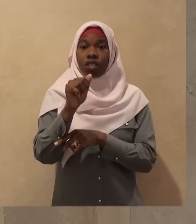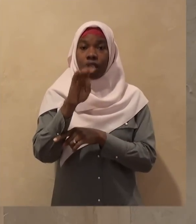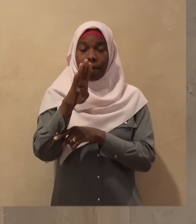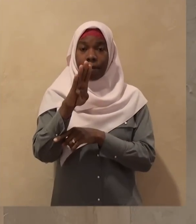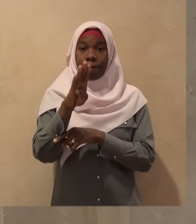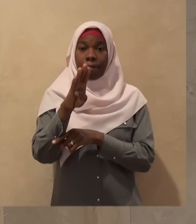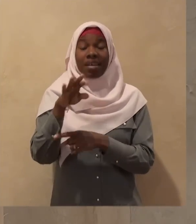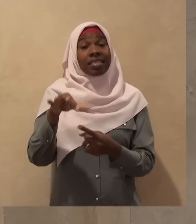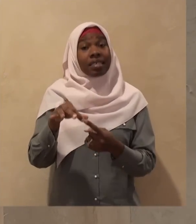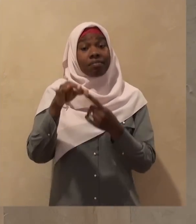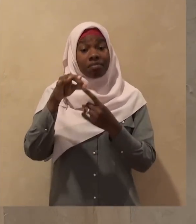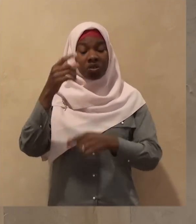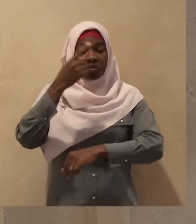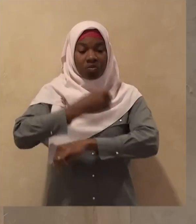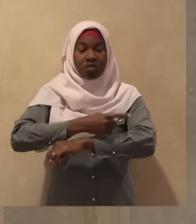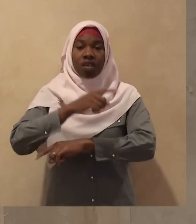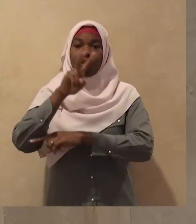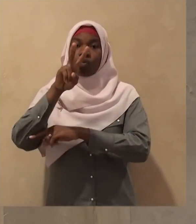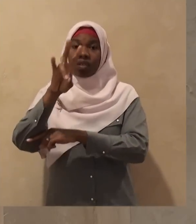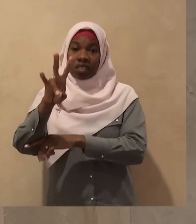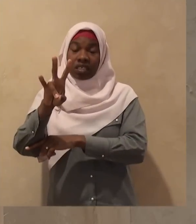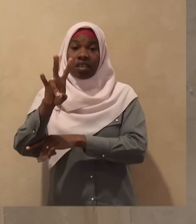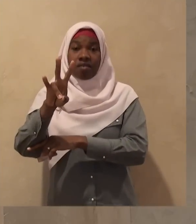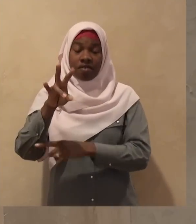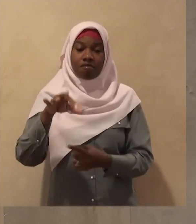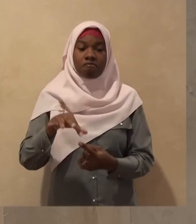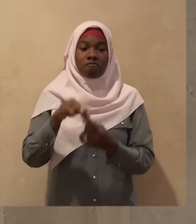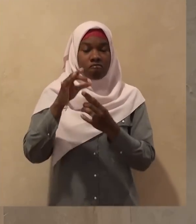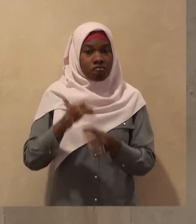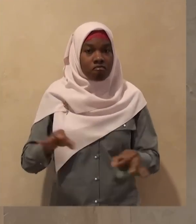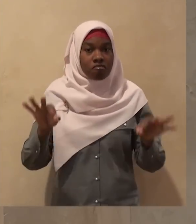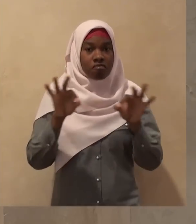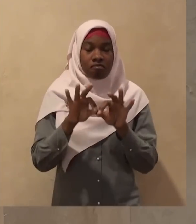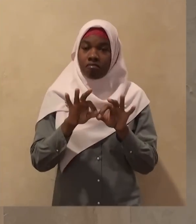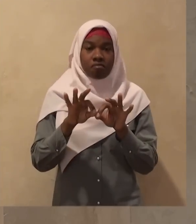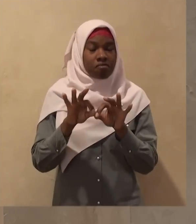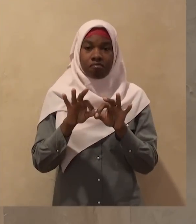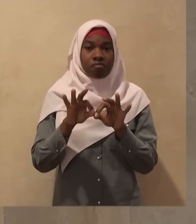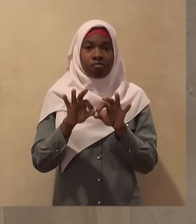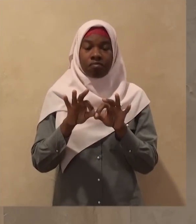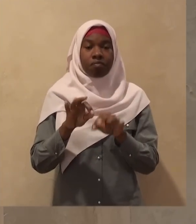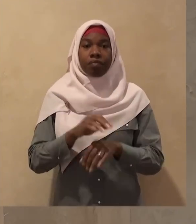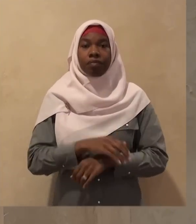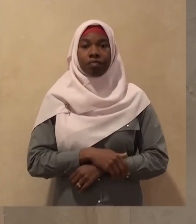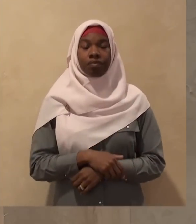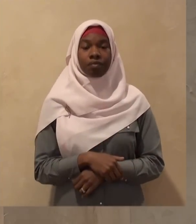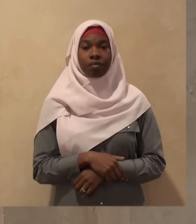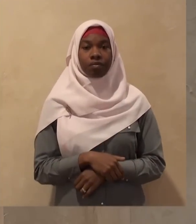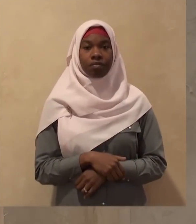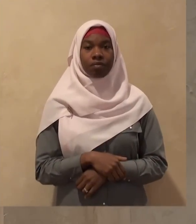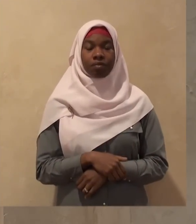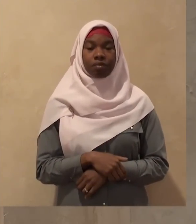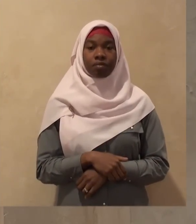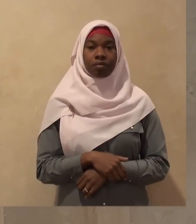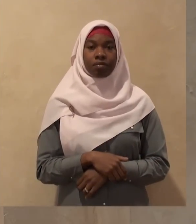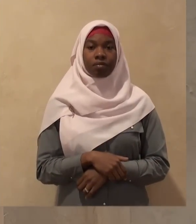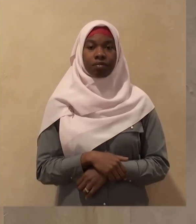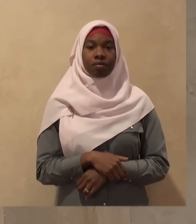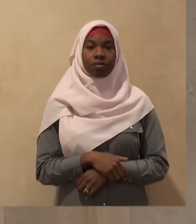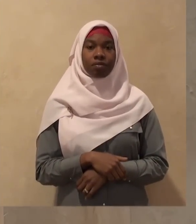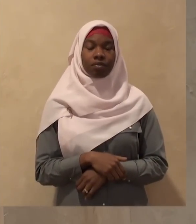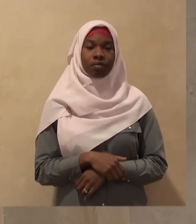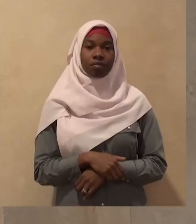is more virtuous there are some ahadith that attributing this that attributes some